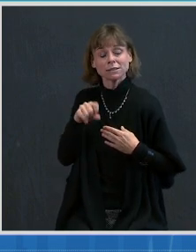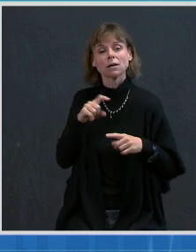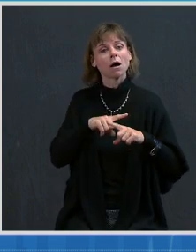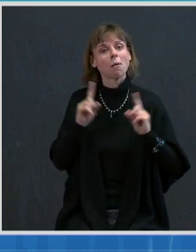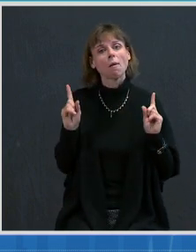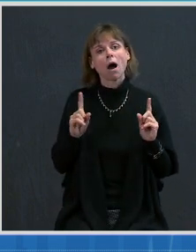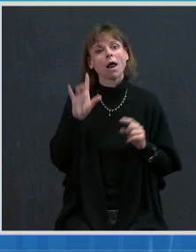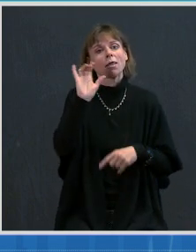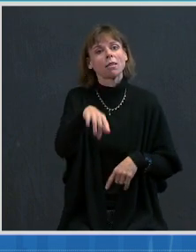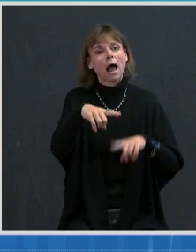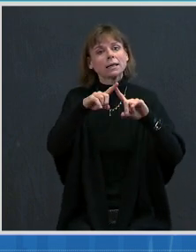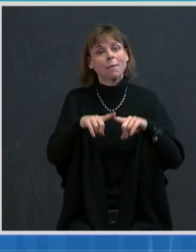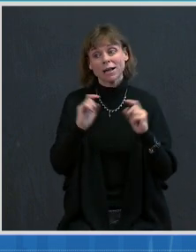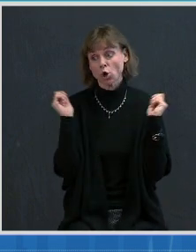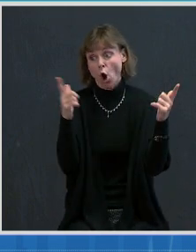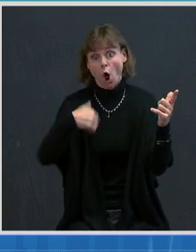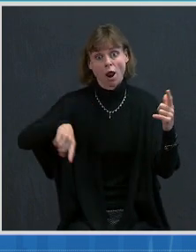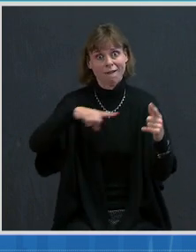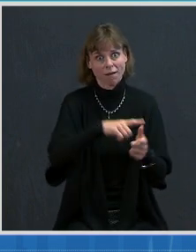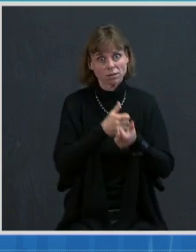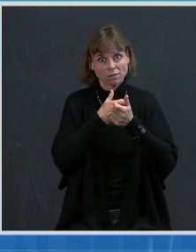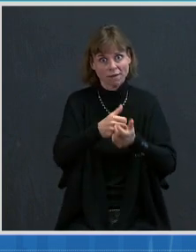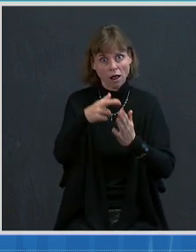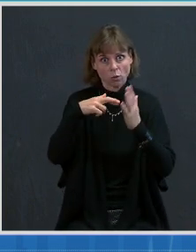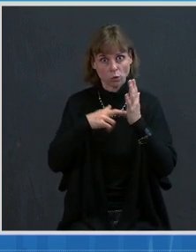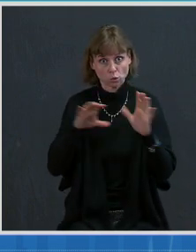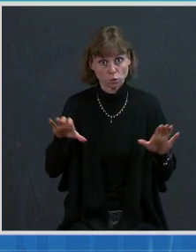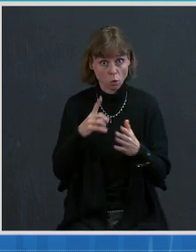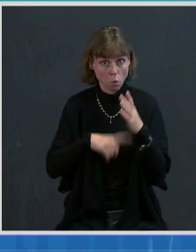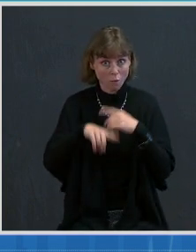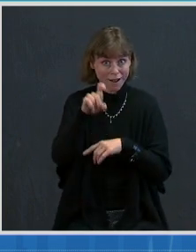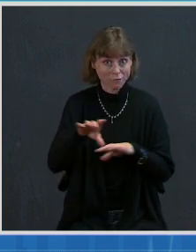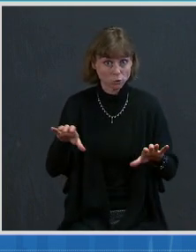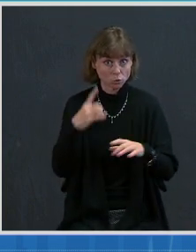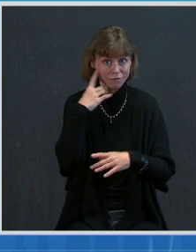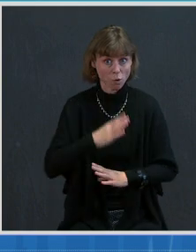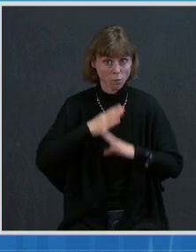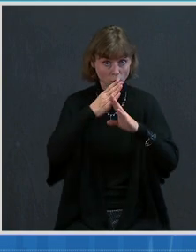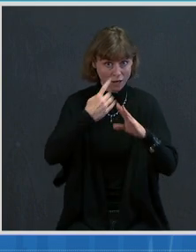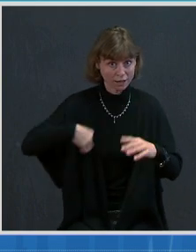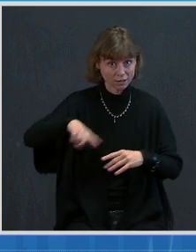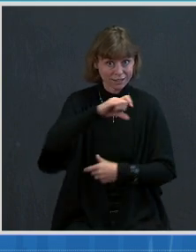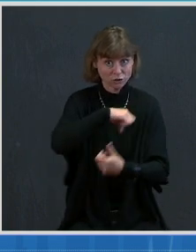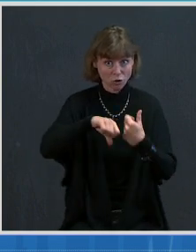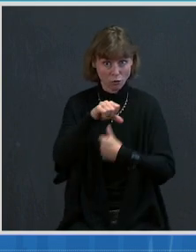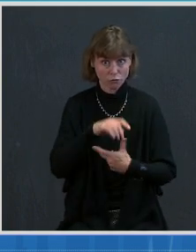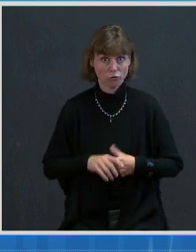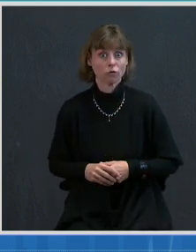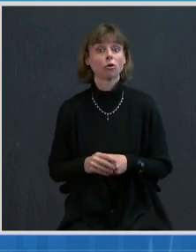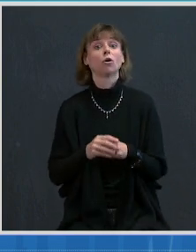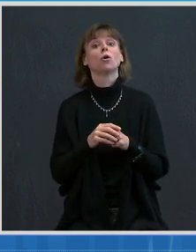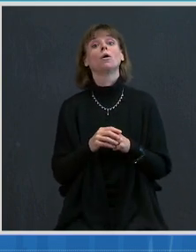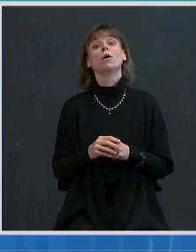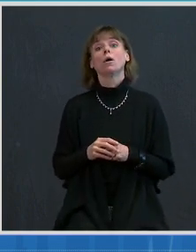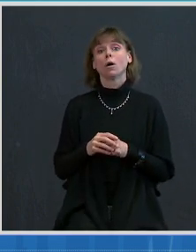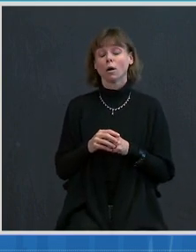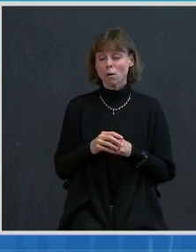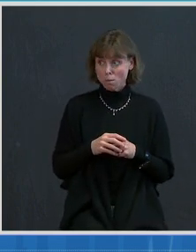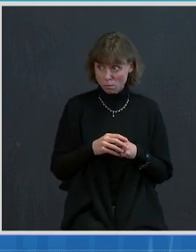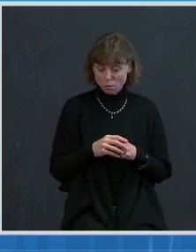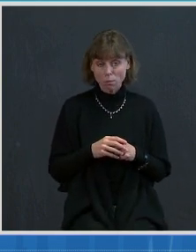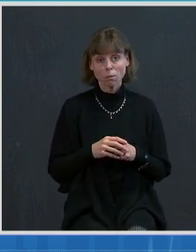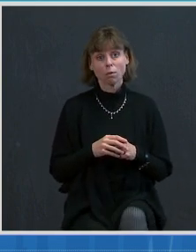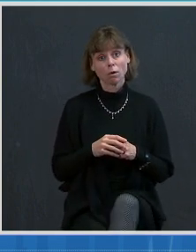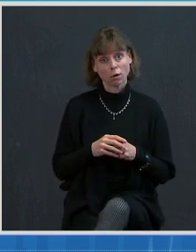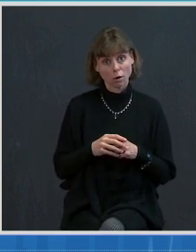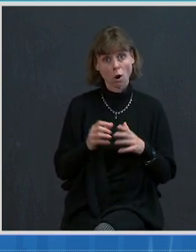on whether we all do what must be done to protect ourselves and others. We continue to see positive information